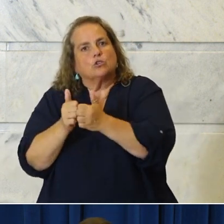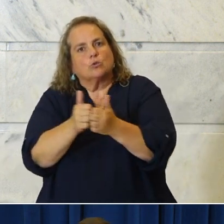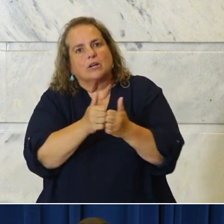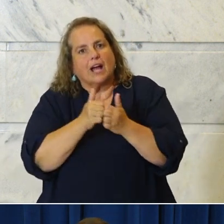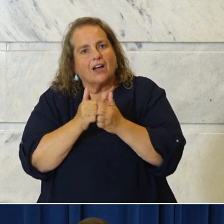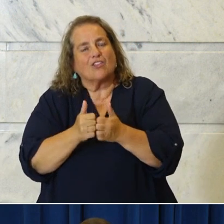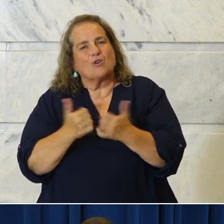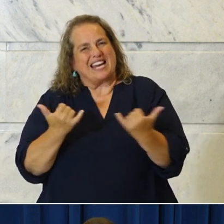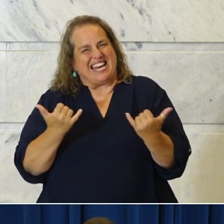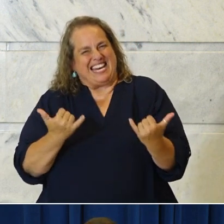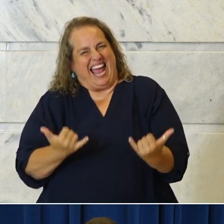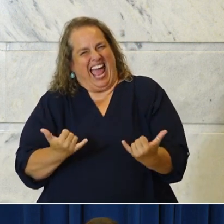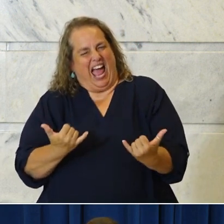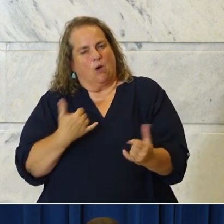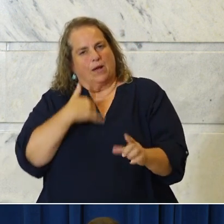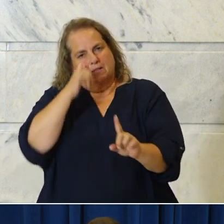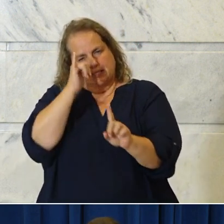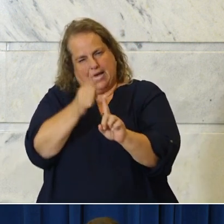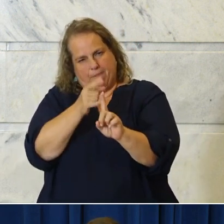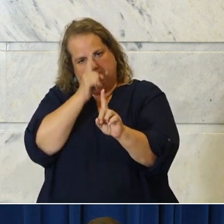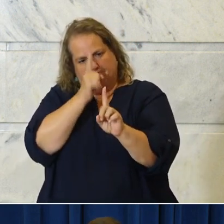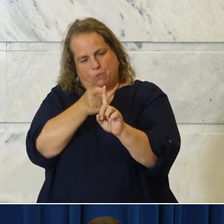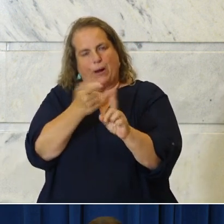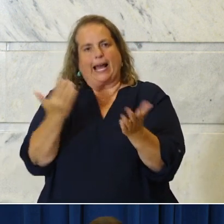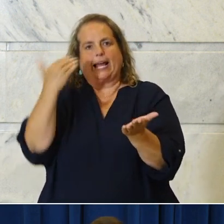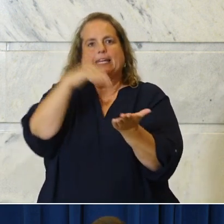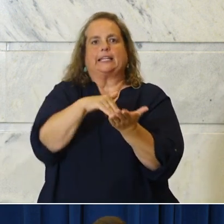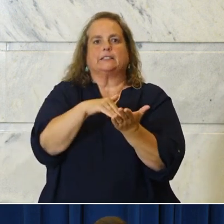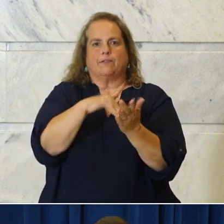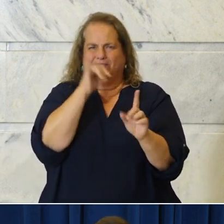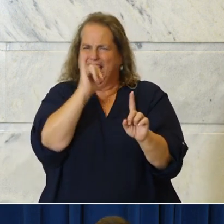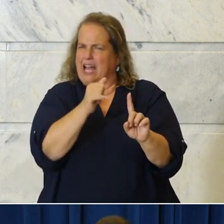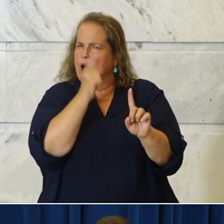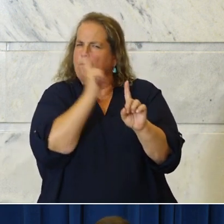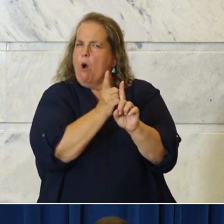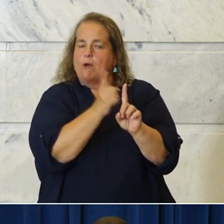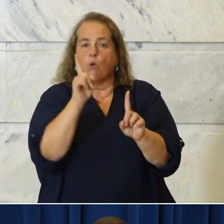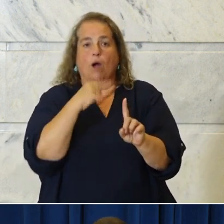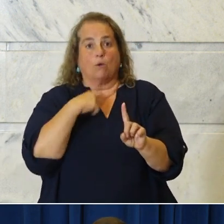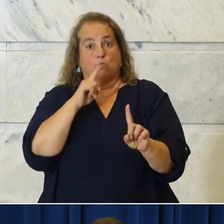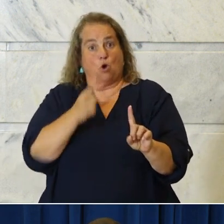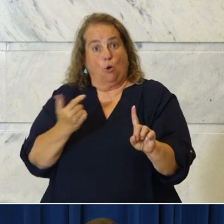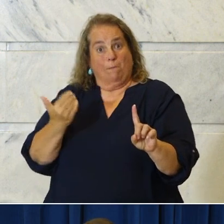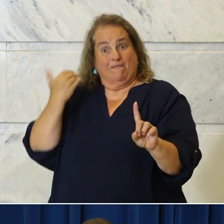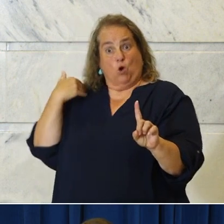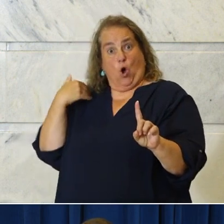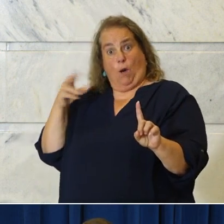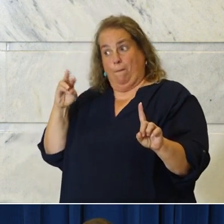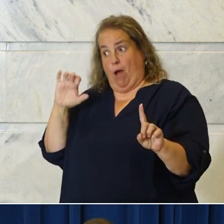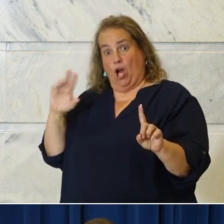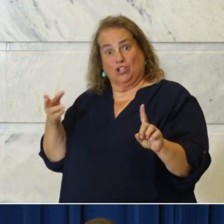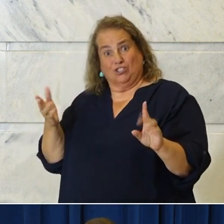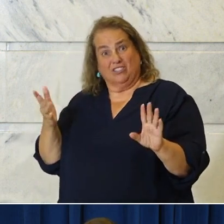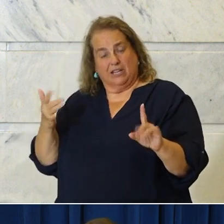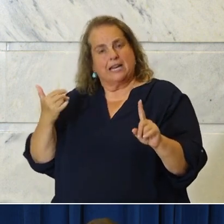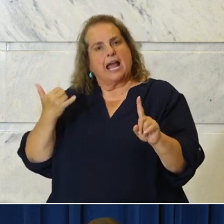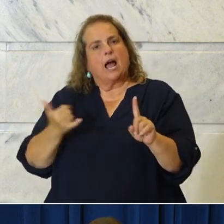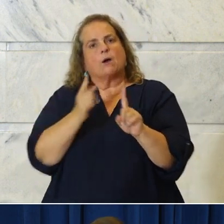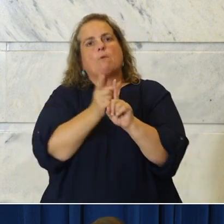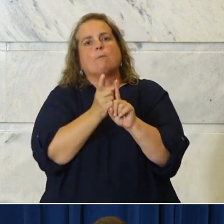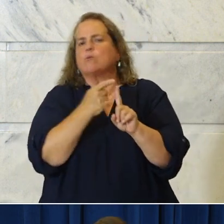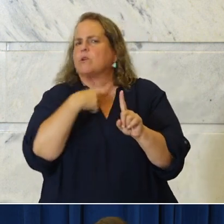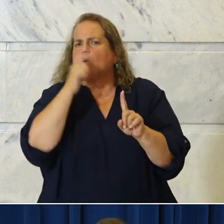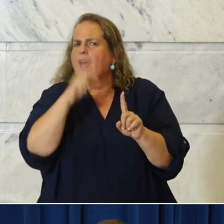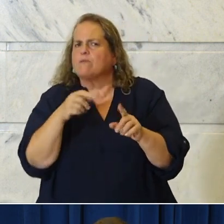We're at that same moment. That same moment that we were before. But we don't have to shut